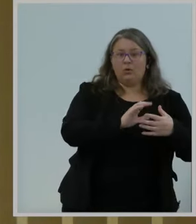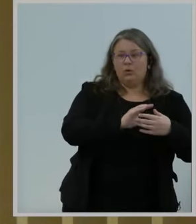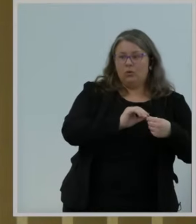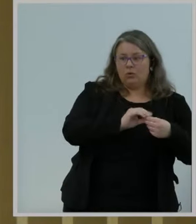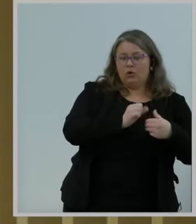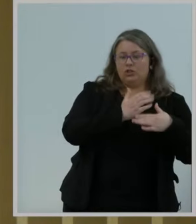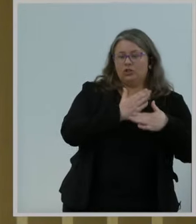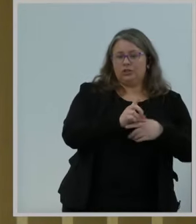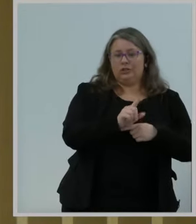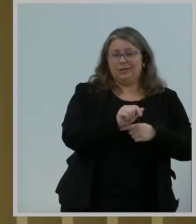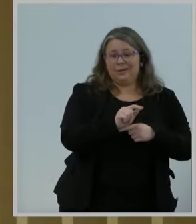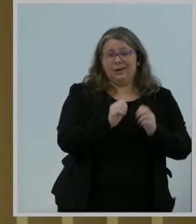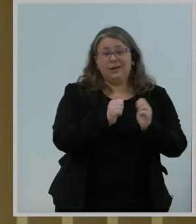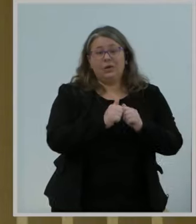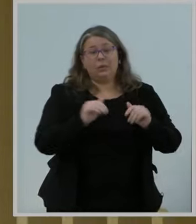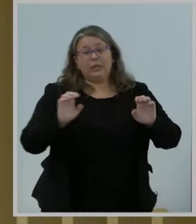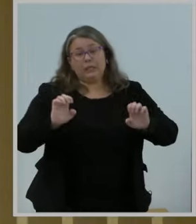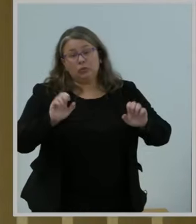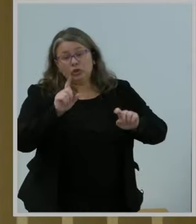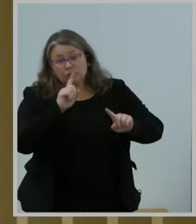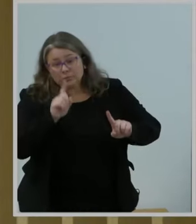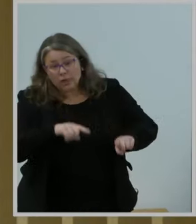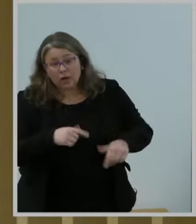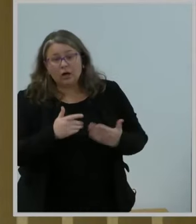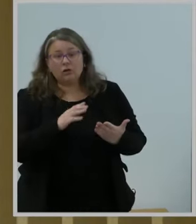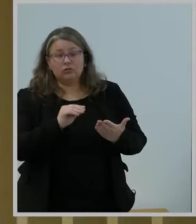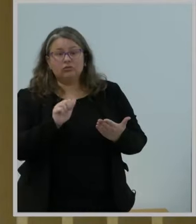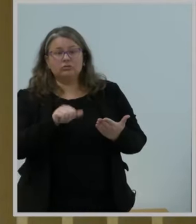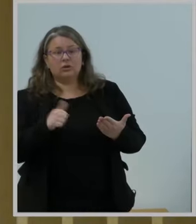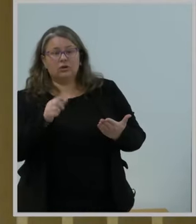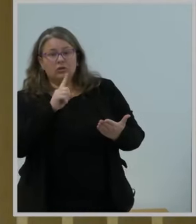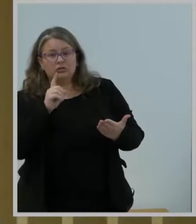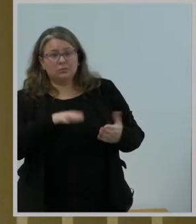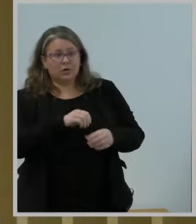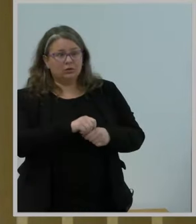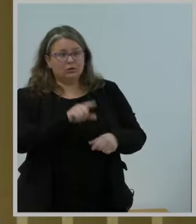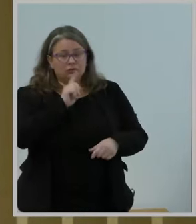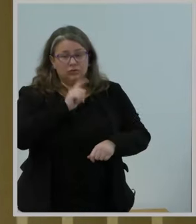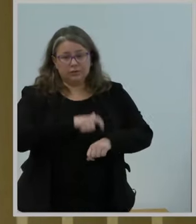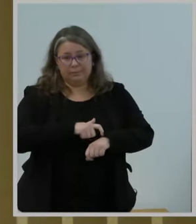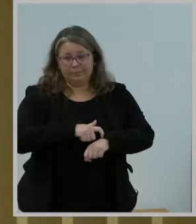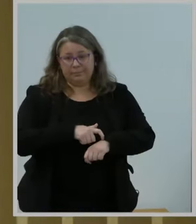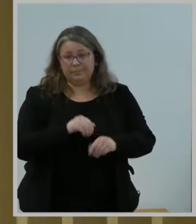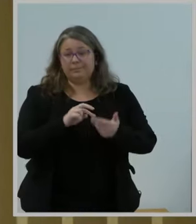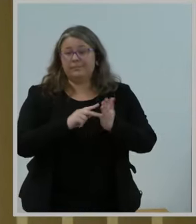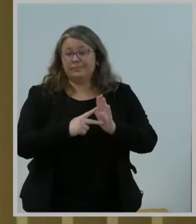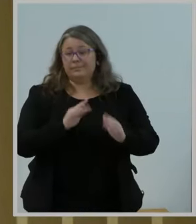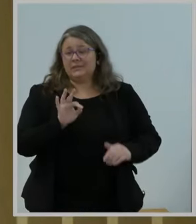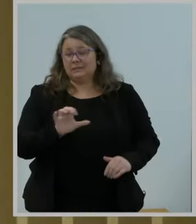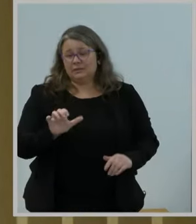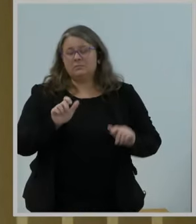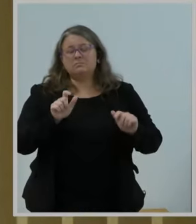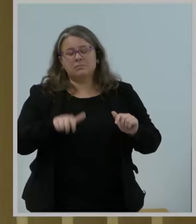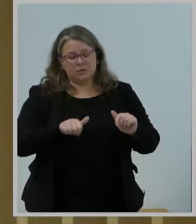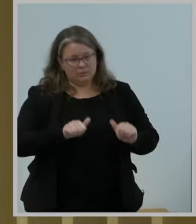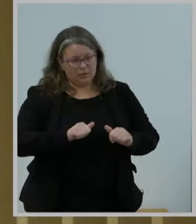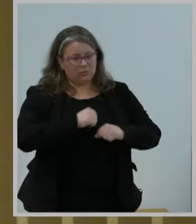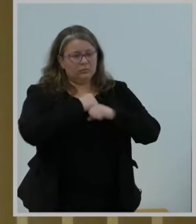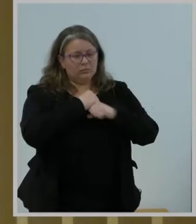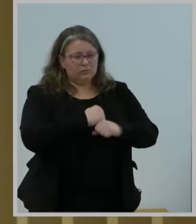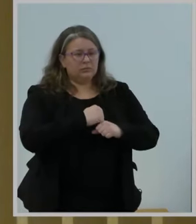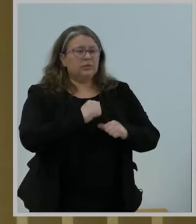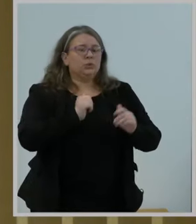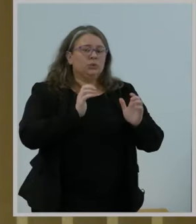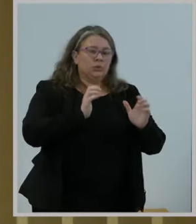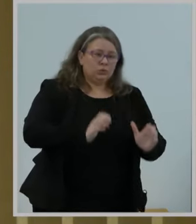The commission must be able to protect consumers and public safety professionals in their use